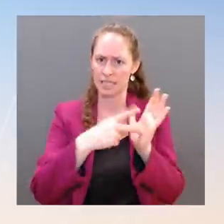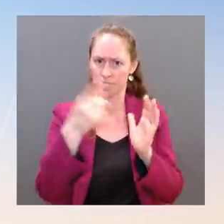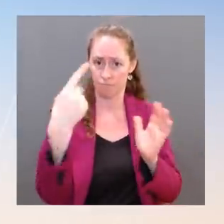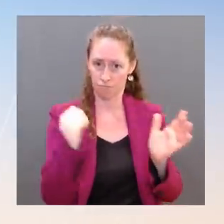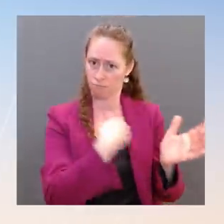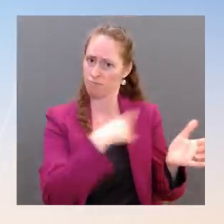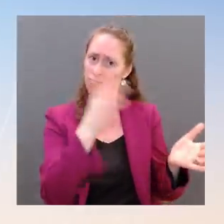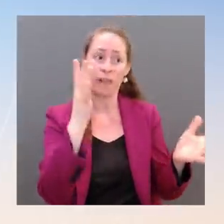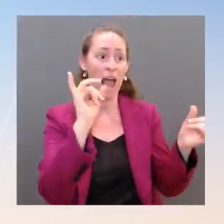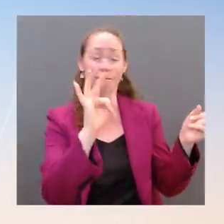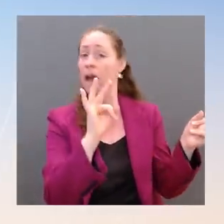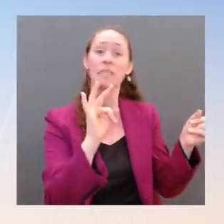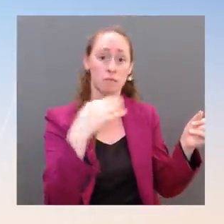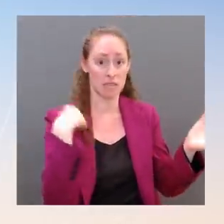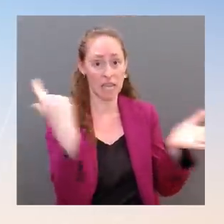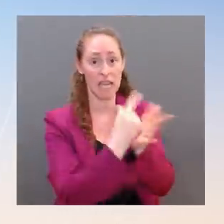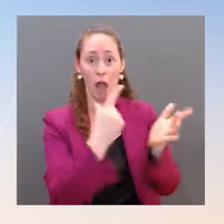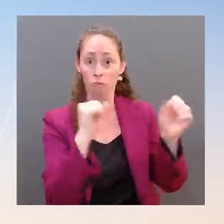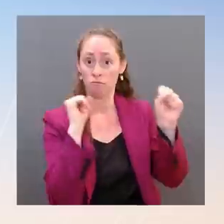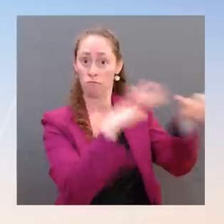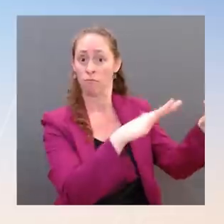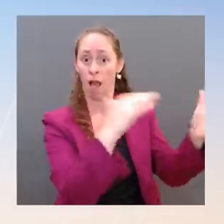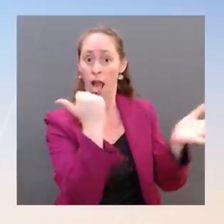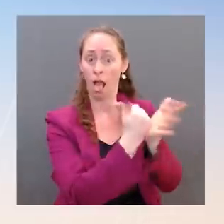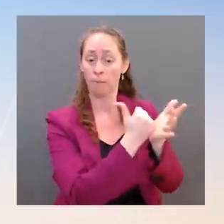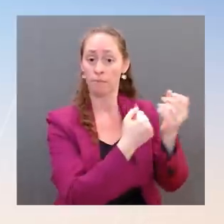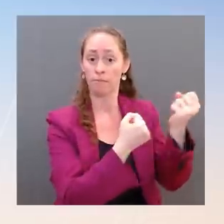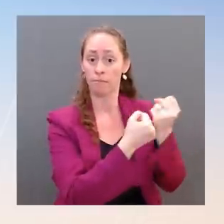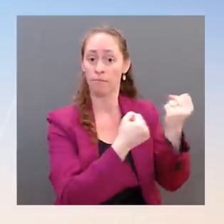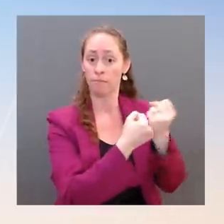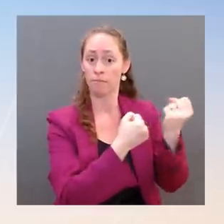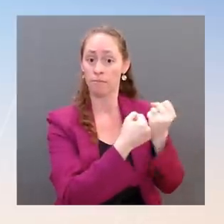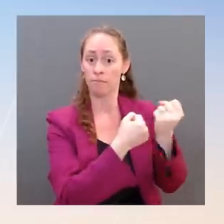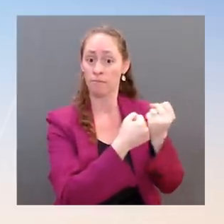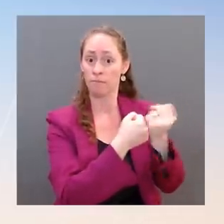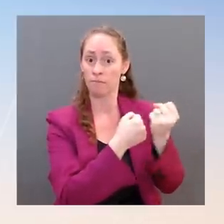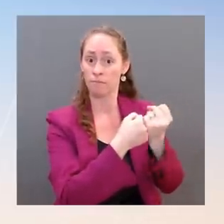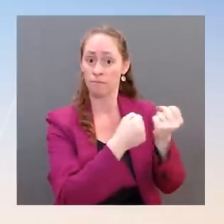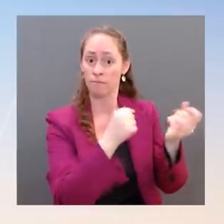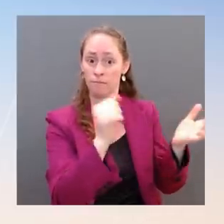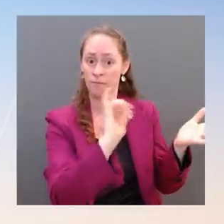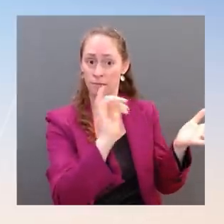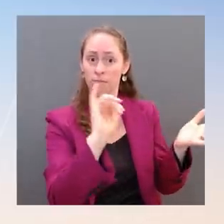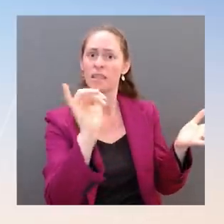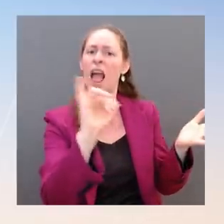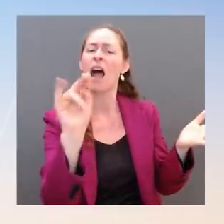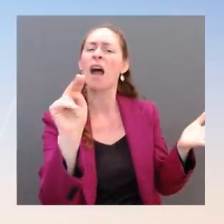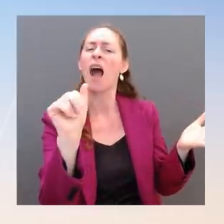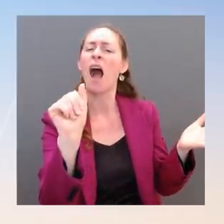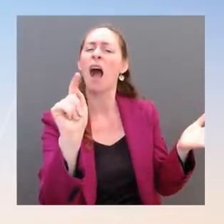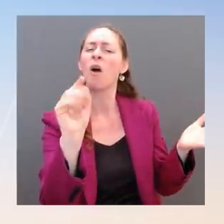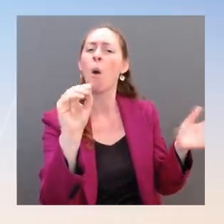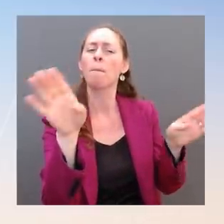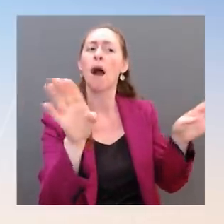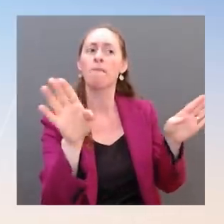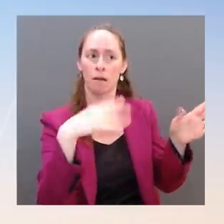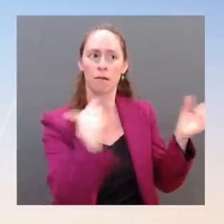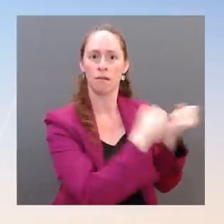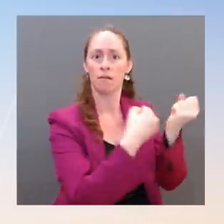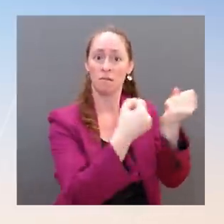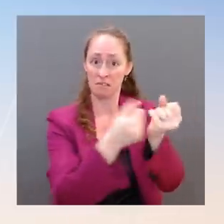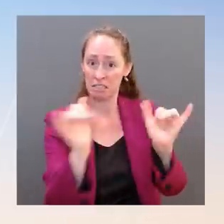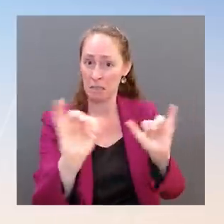accession protocols and they become full-fledged members of the alliance. But the United States is prepared to send a very clear message, as are all of our